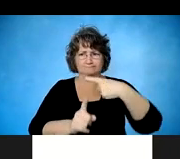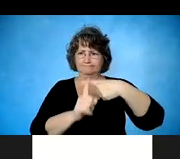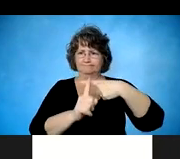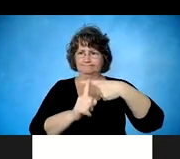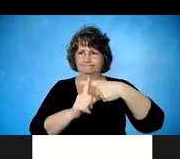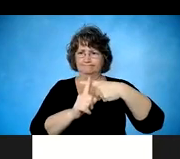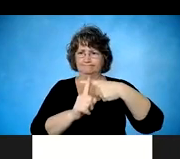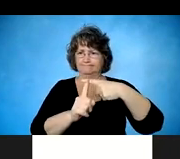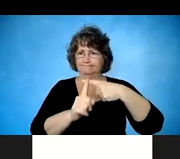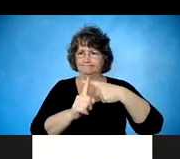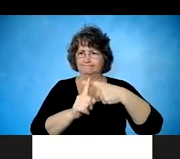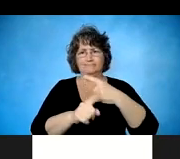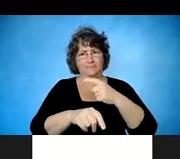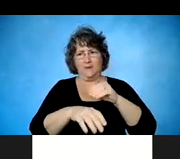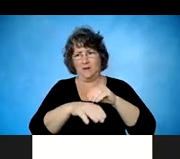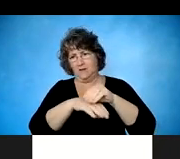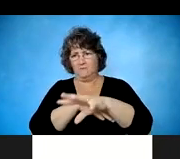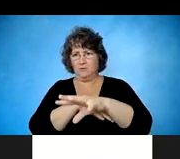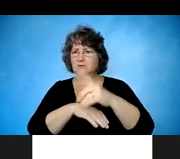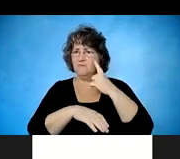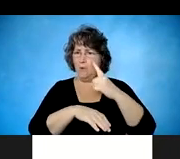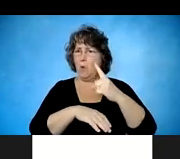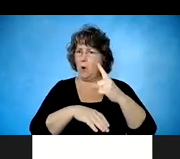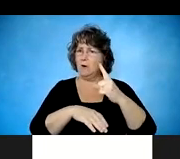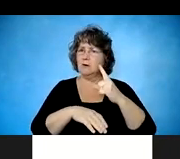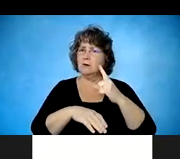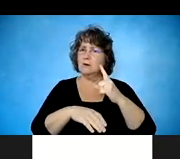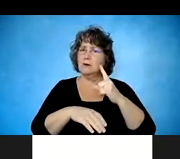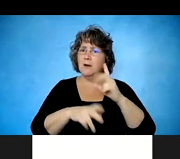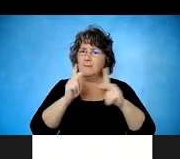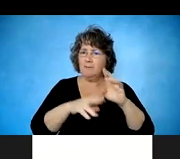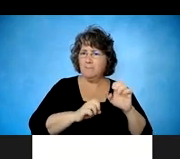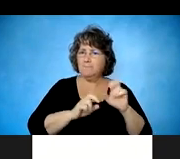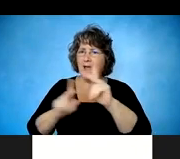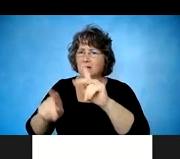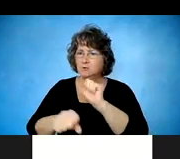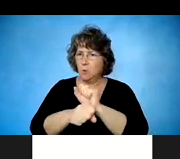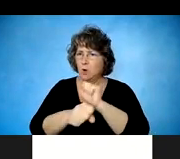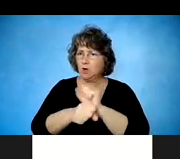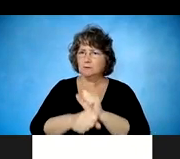employment outcomes, um, and rate at which people with spinal cord injury are returning to work.